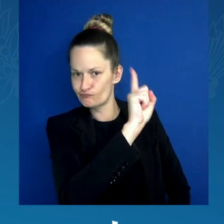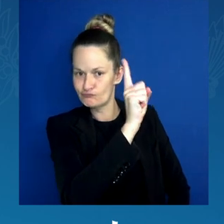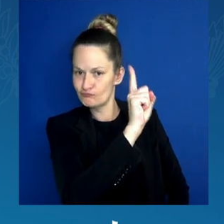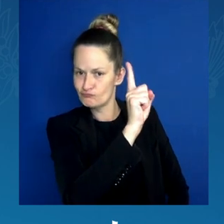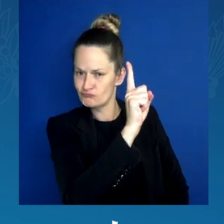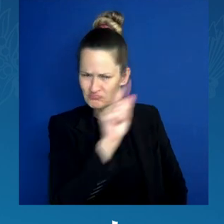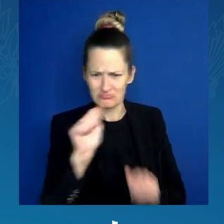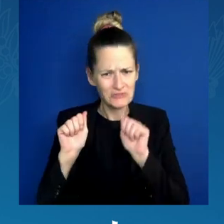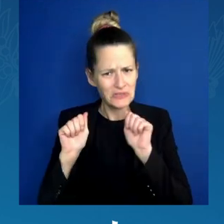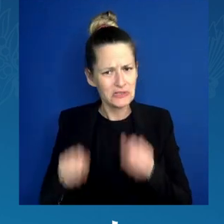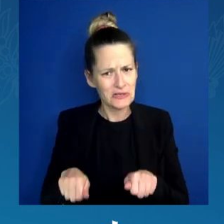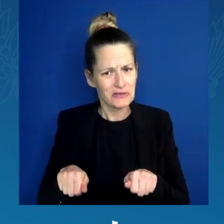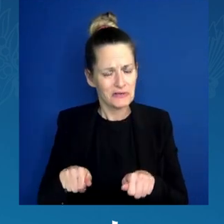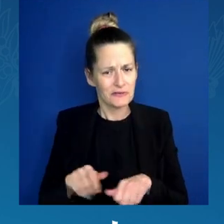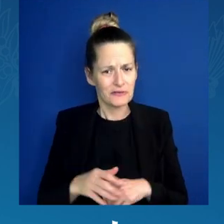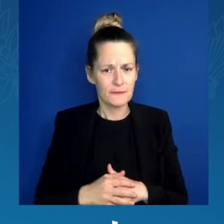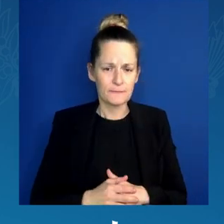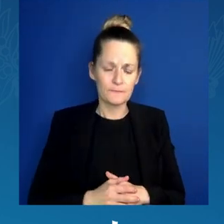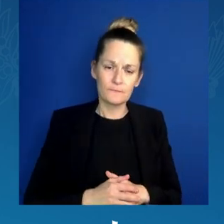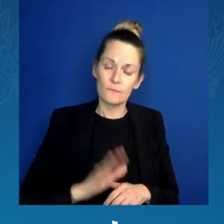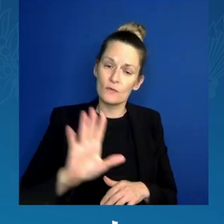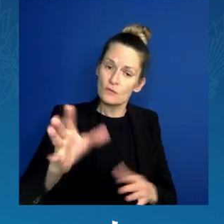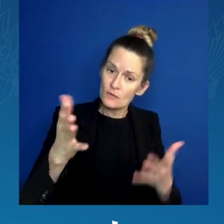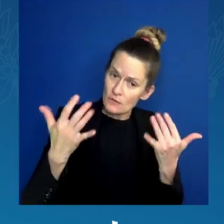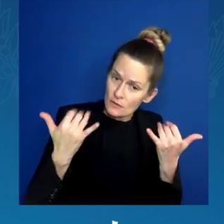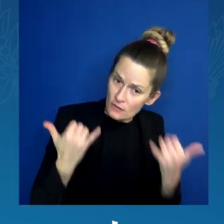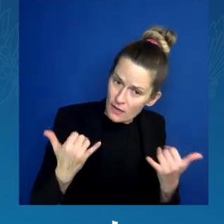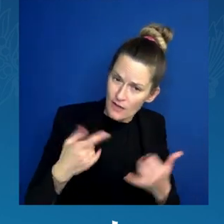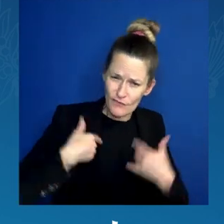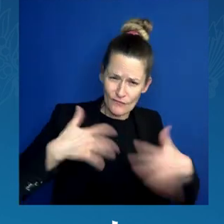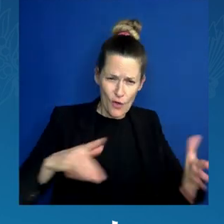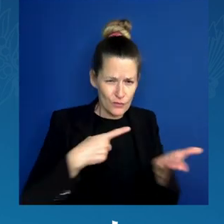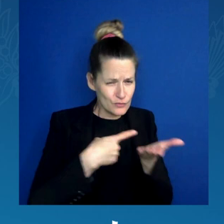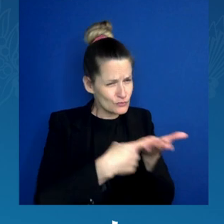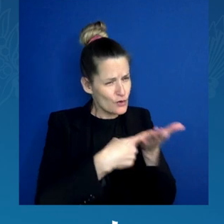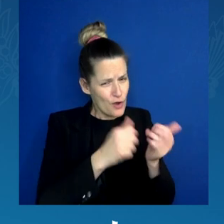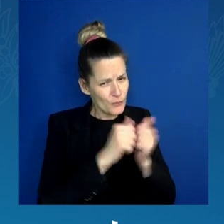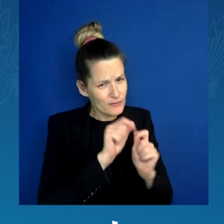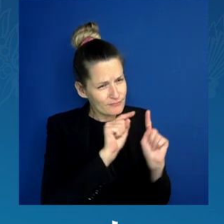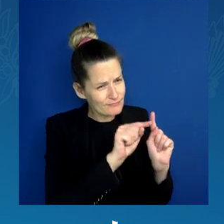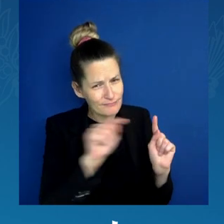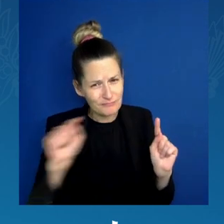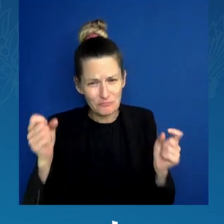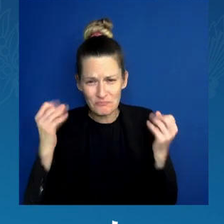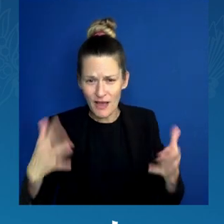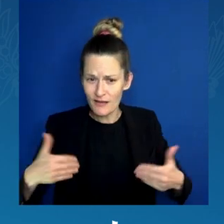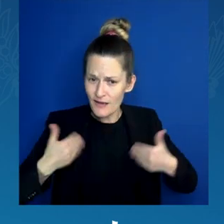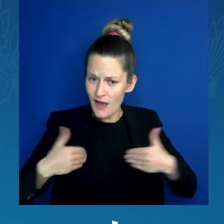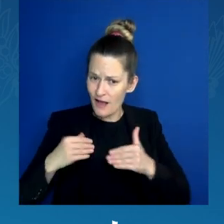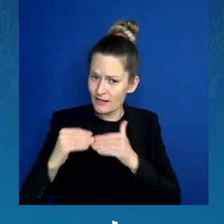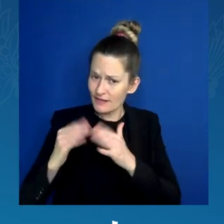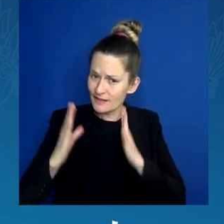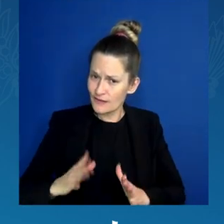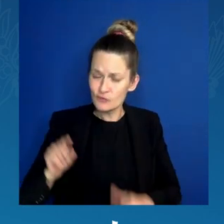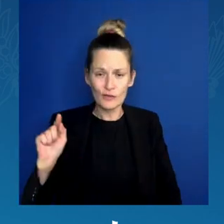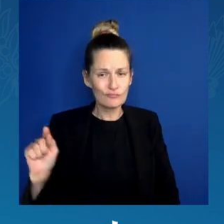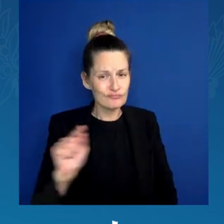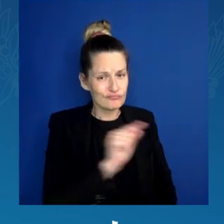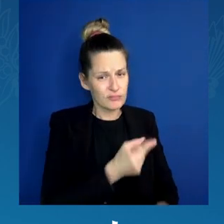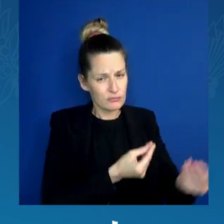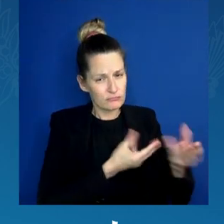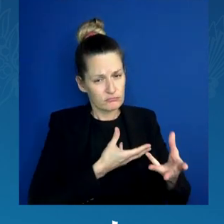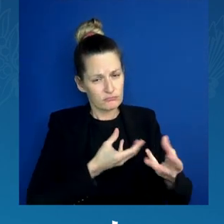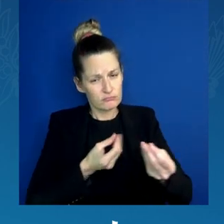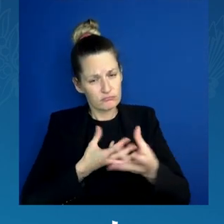And I've talked with so many of our young leaders who have now been saying to me that they're now even contemplating what